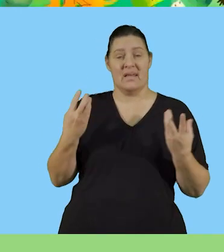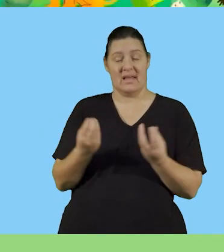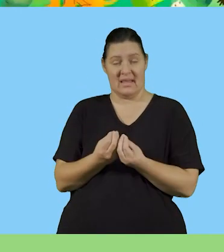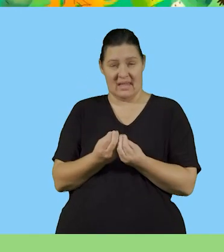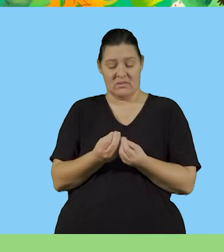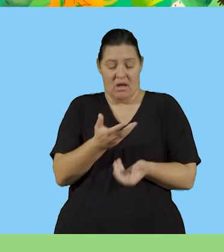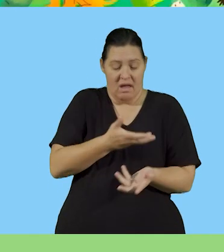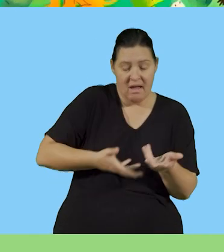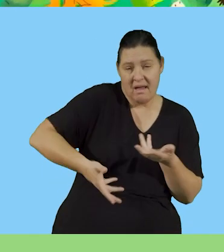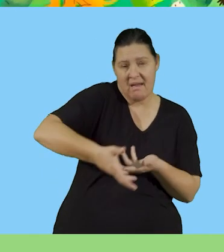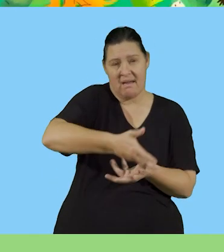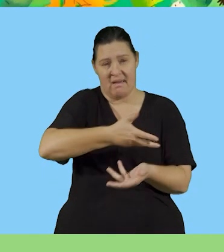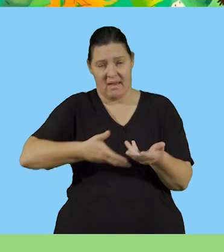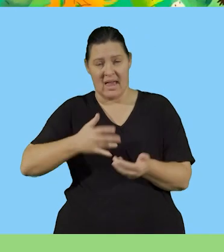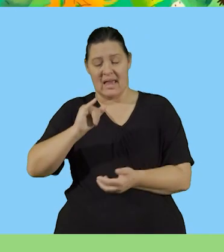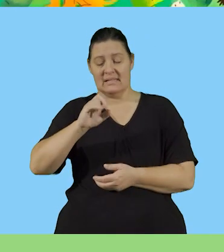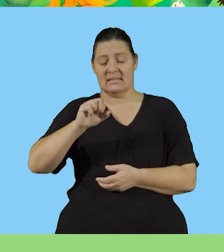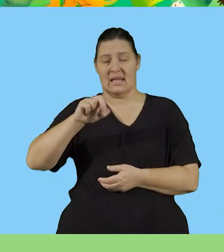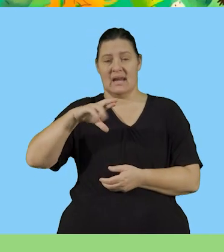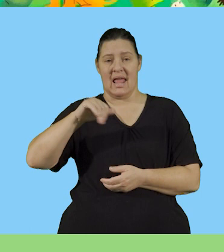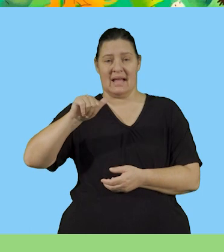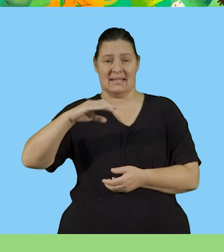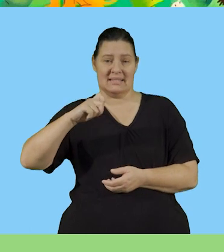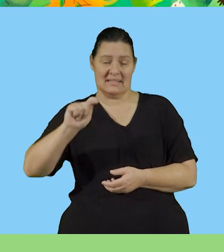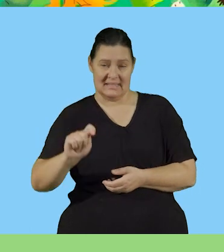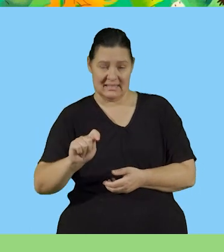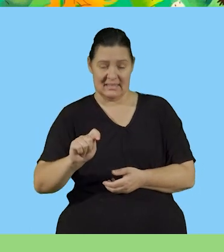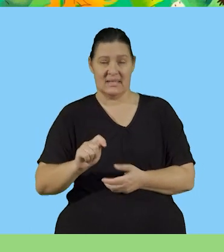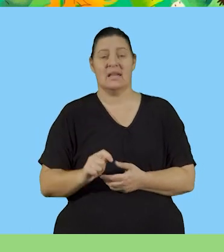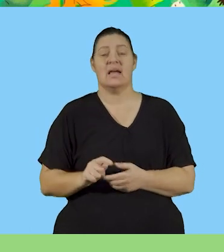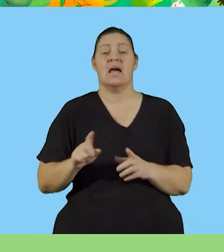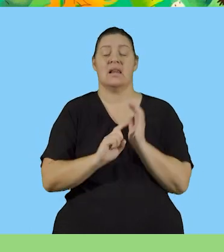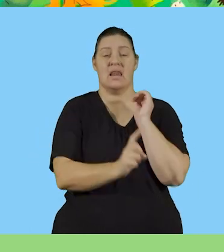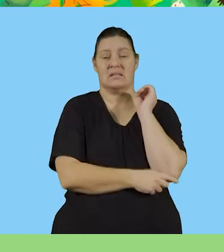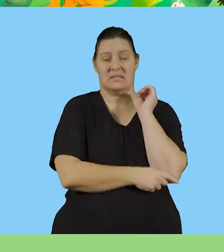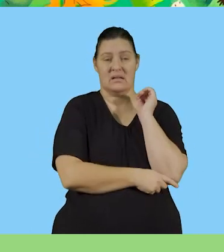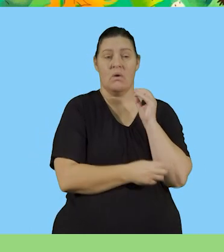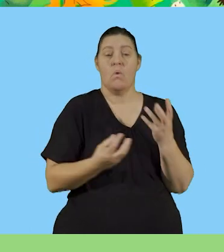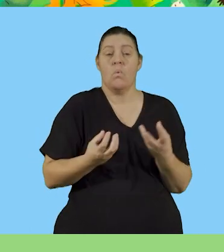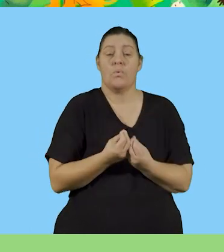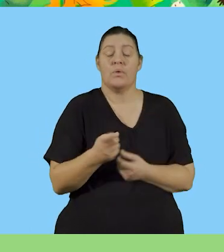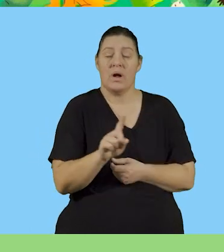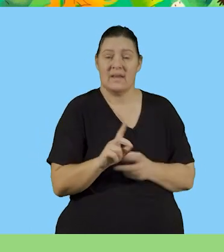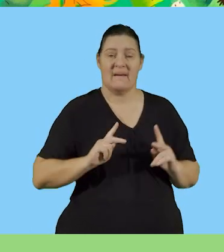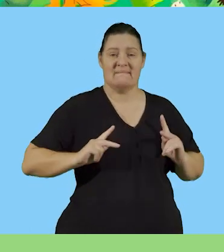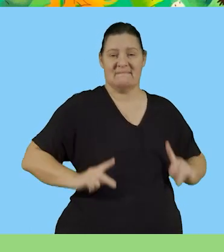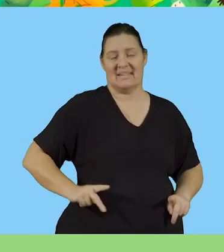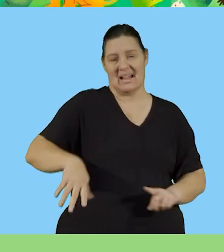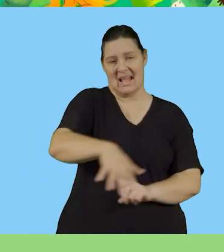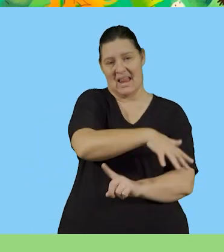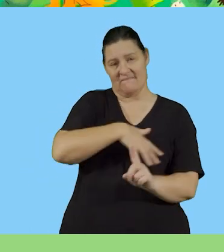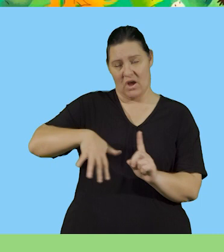living organisms interact. That's the second thing that you need to remember. And lastly, with their